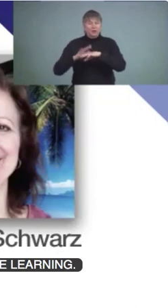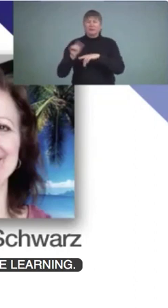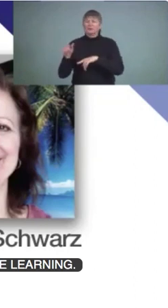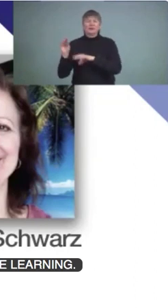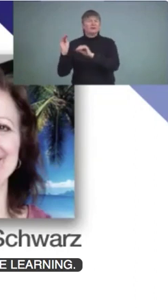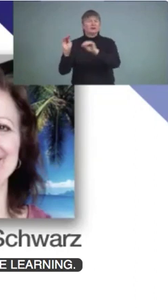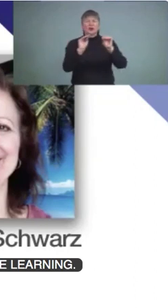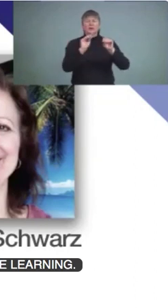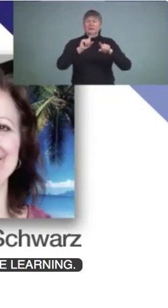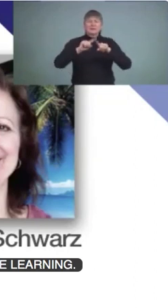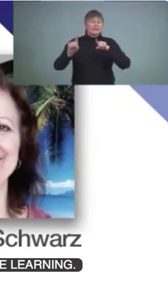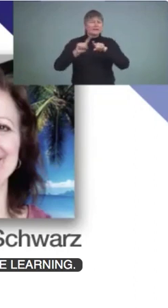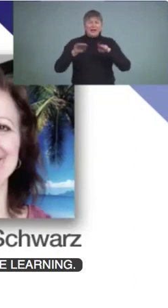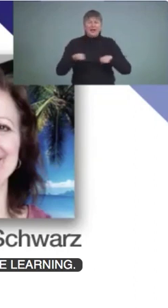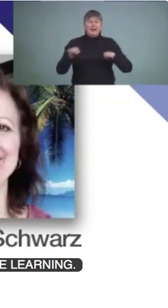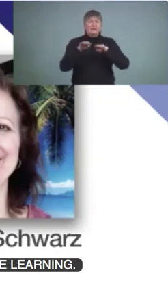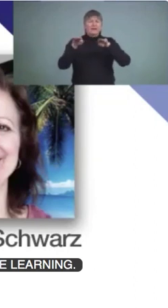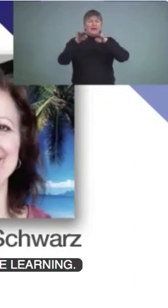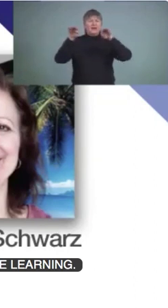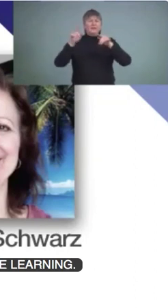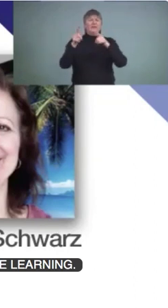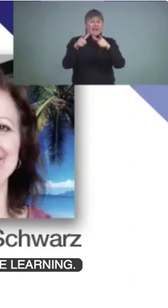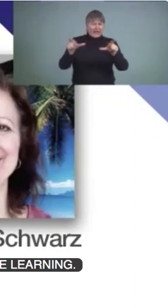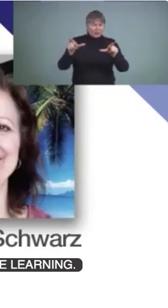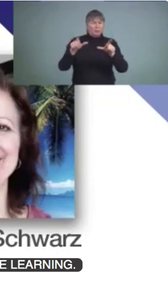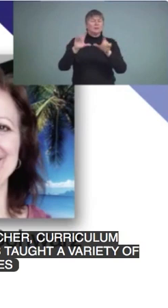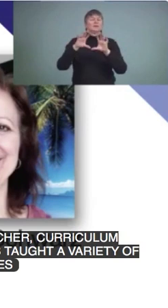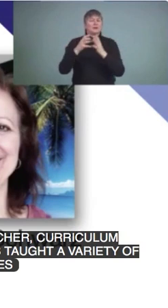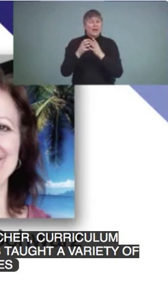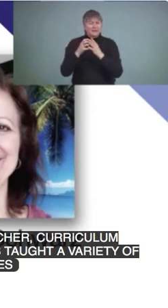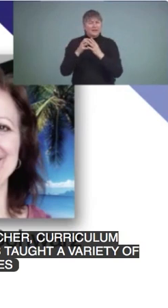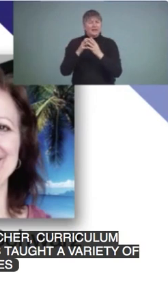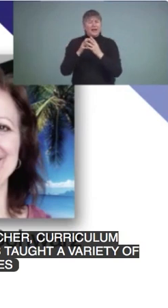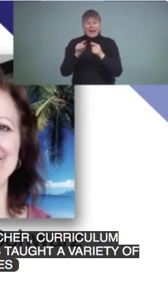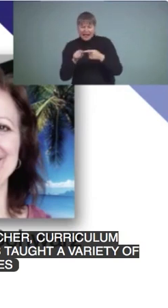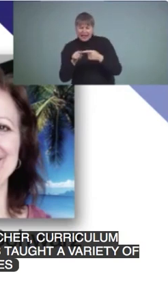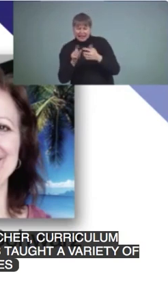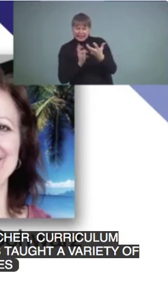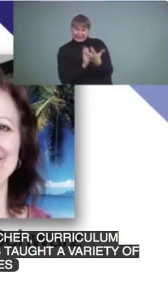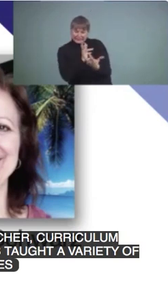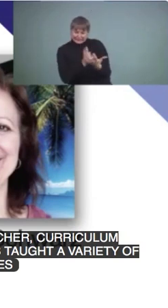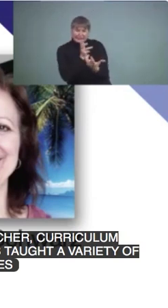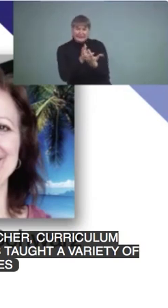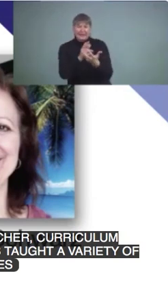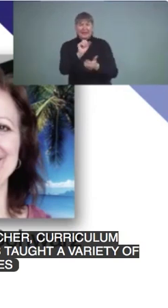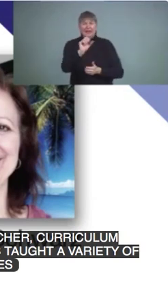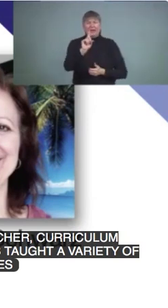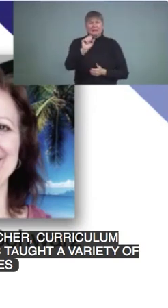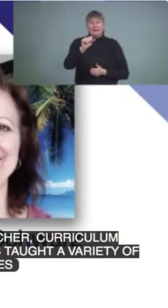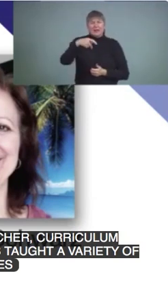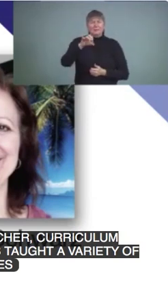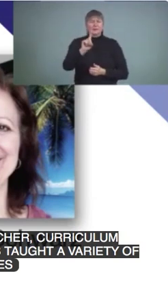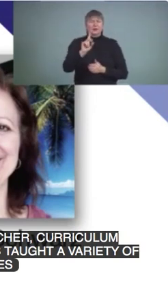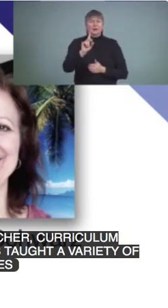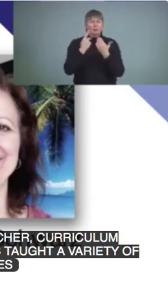levels of sheltered language classes and adapted programming for hundreds of children so that they could access content